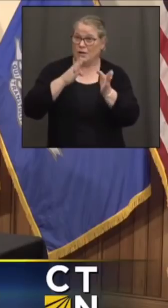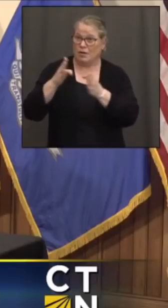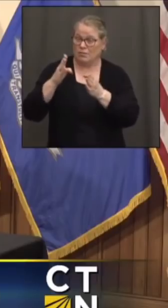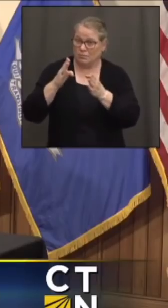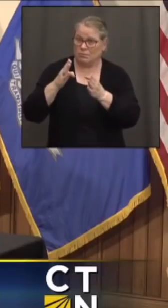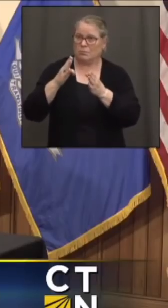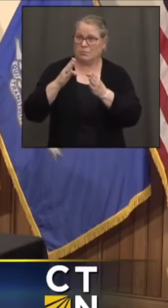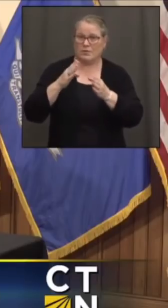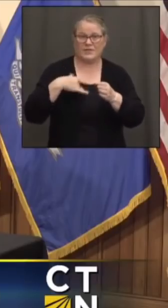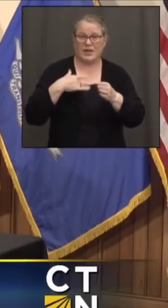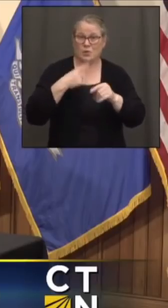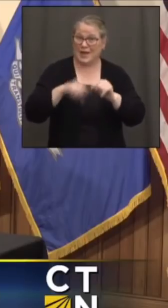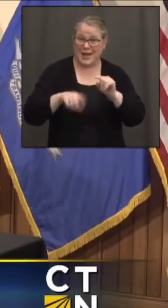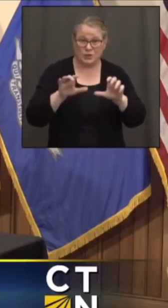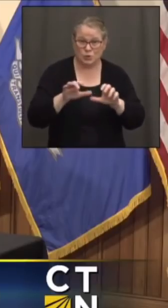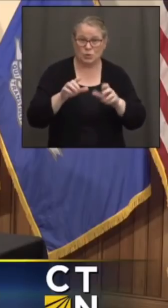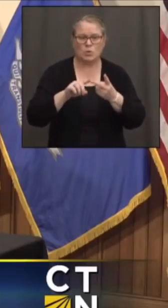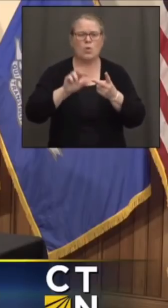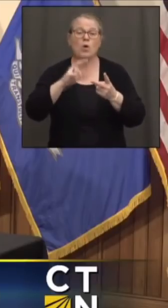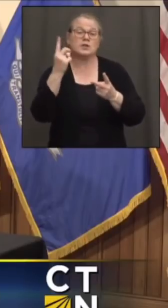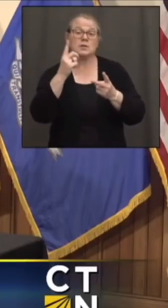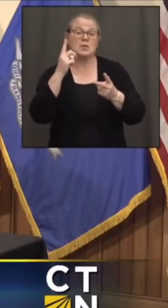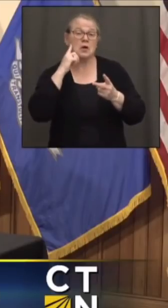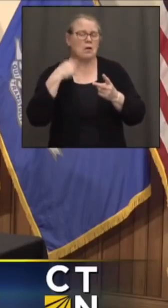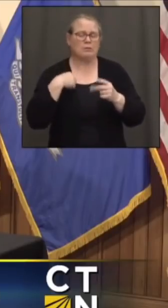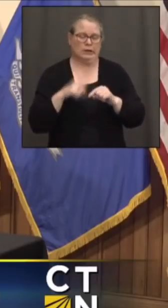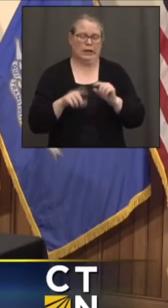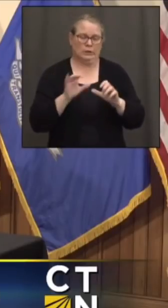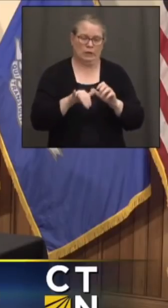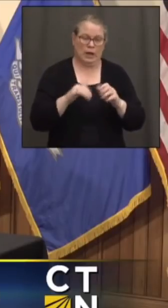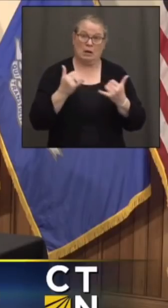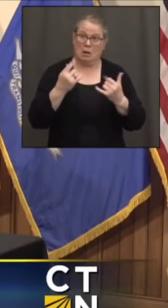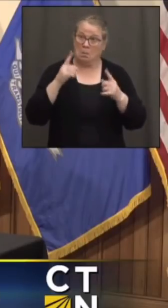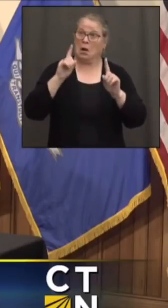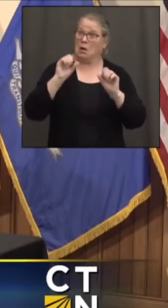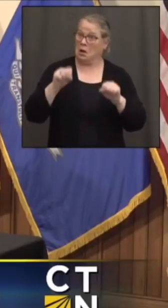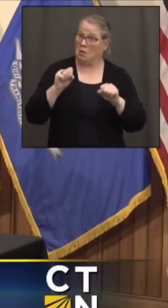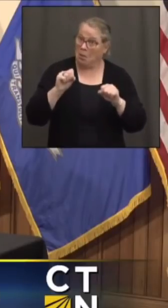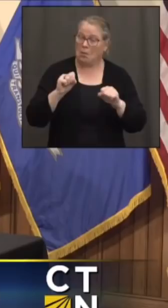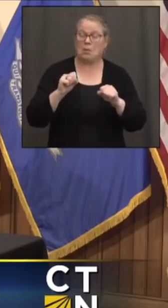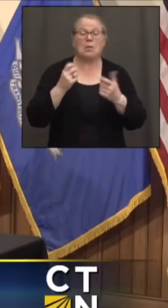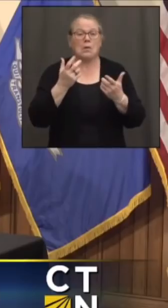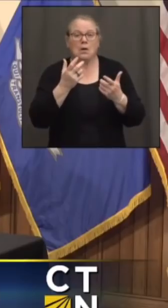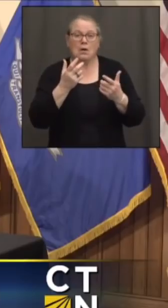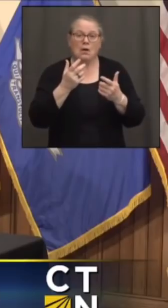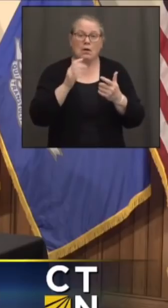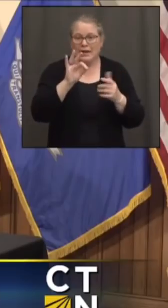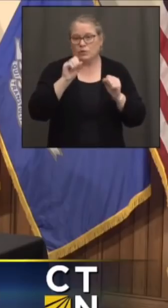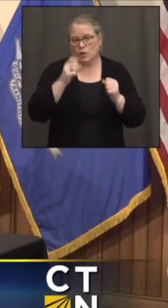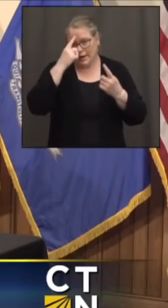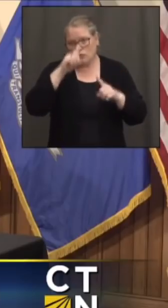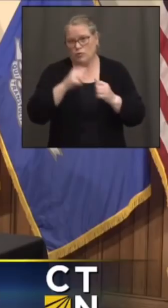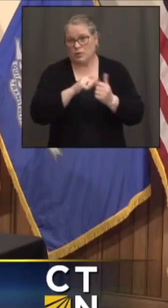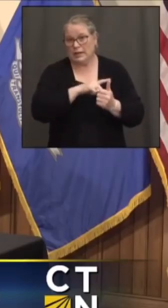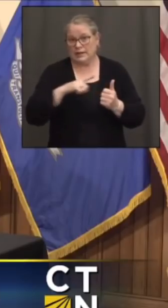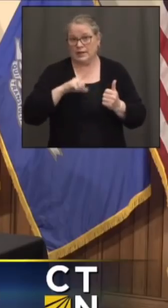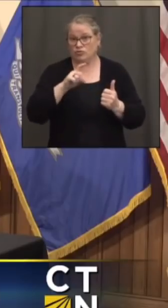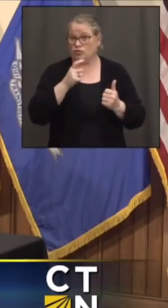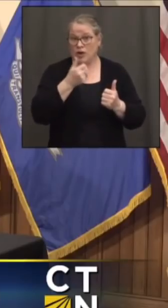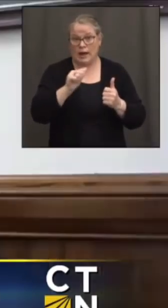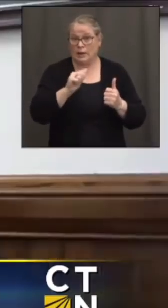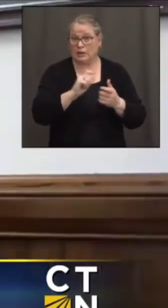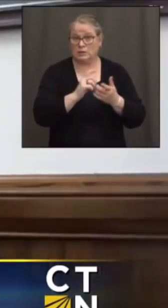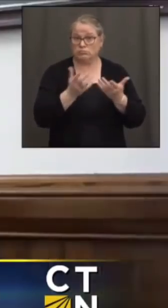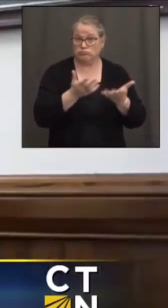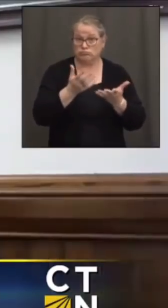is there something that you thought you couldn't do, and now you will be able to if you can come to an agreement with the legislature? As